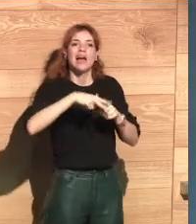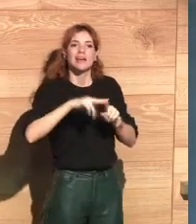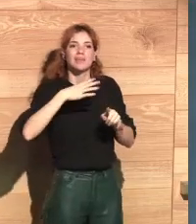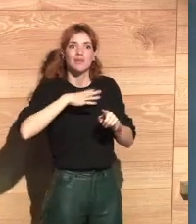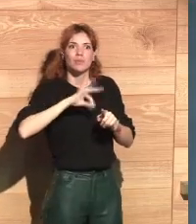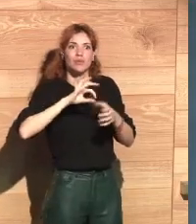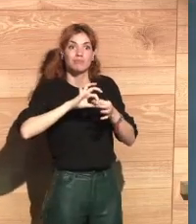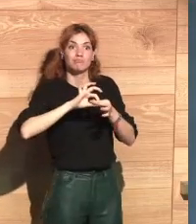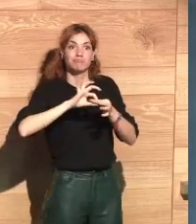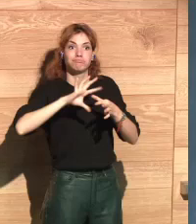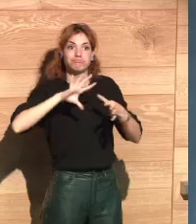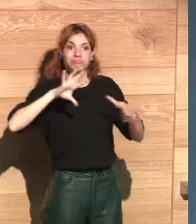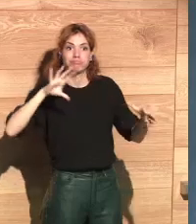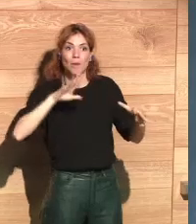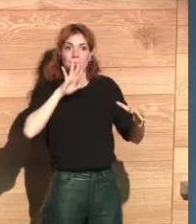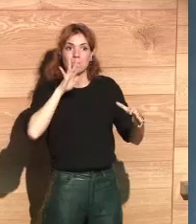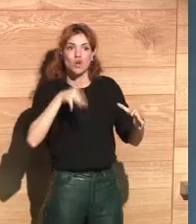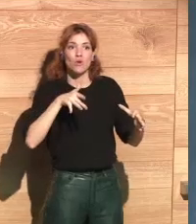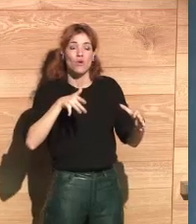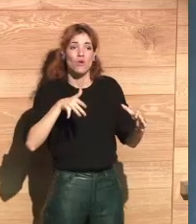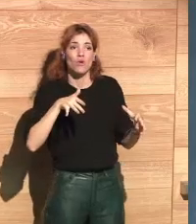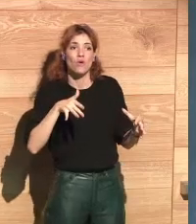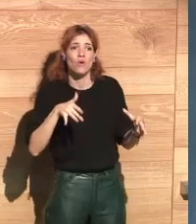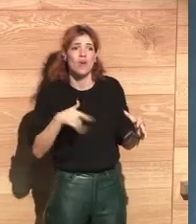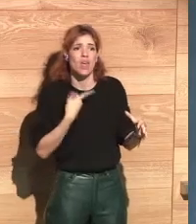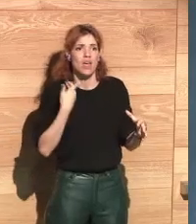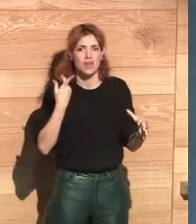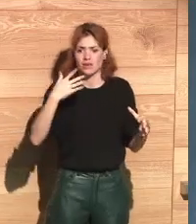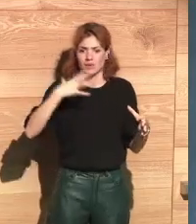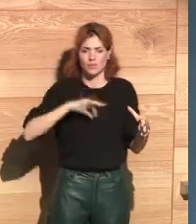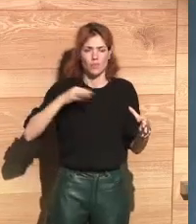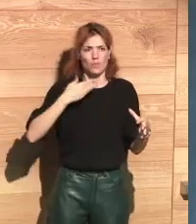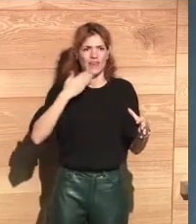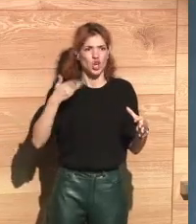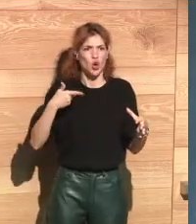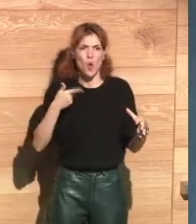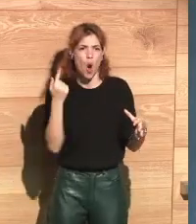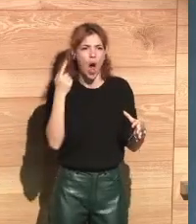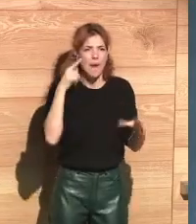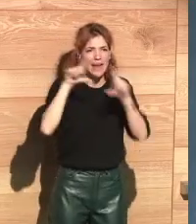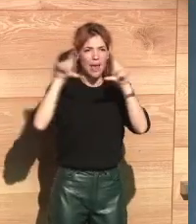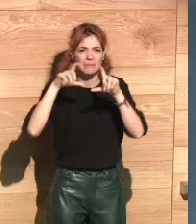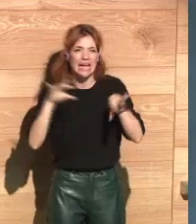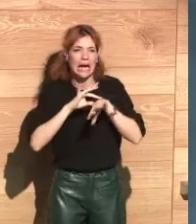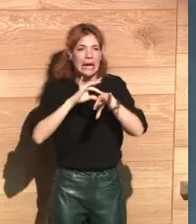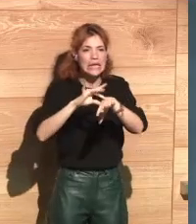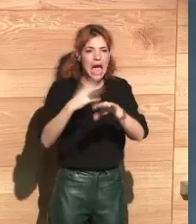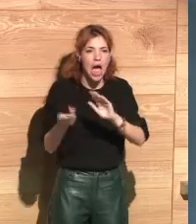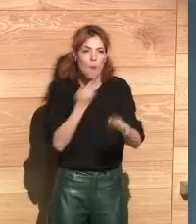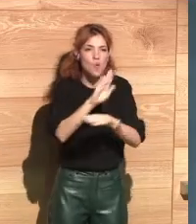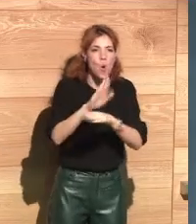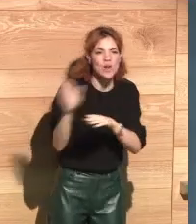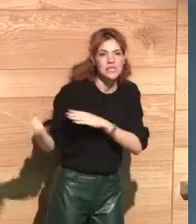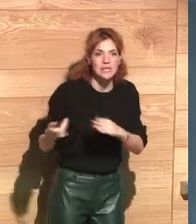that might take it as a base. But at the same time, there are so many different criteria, and this